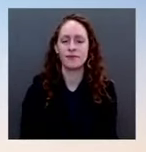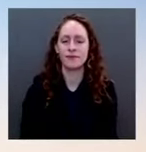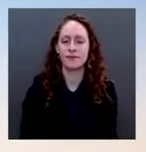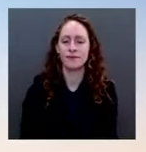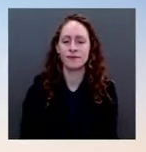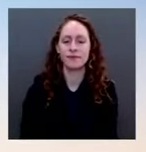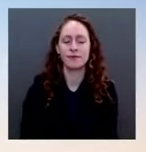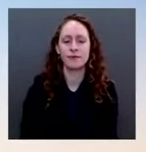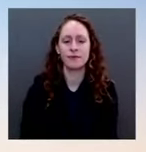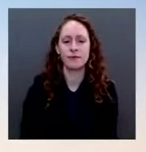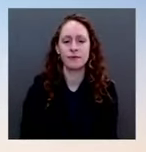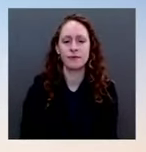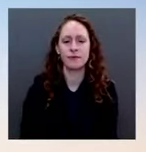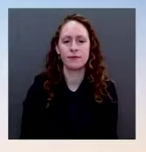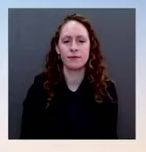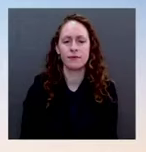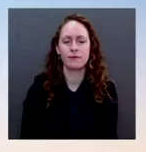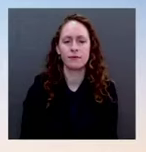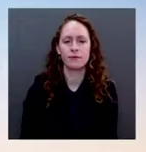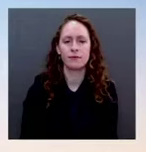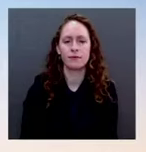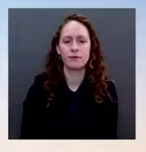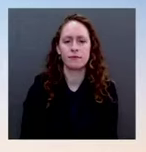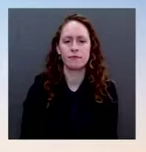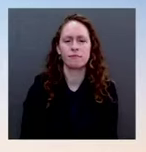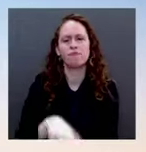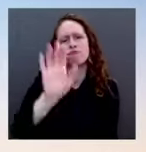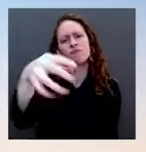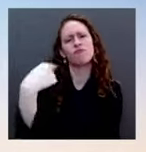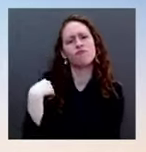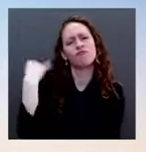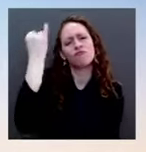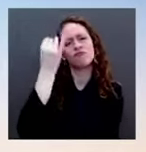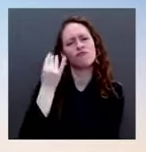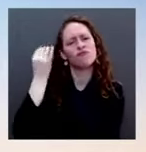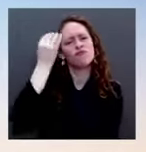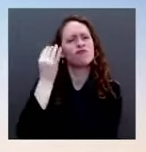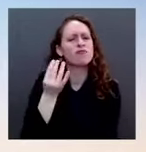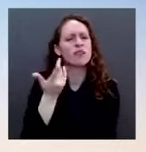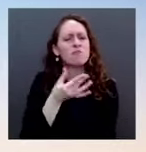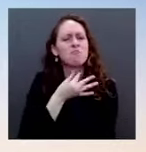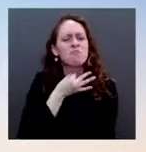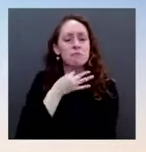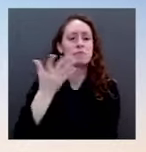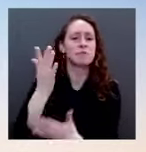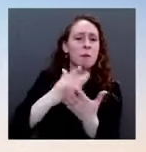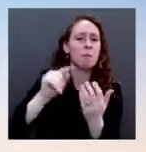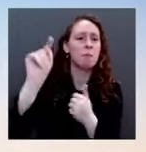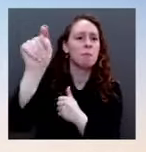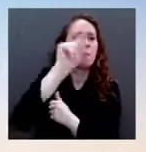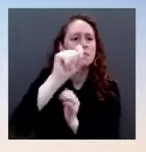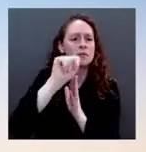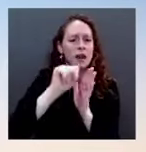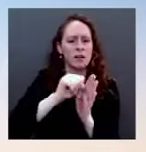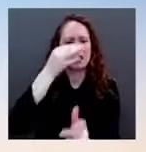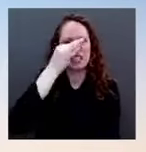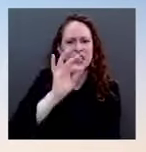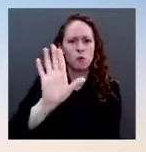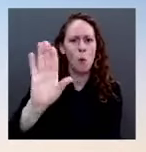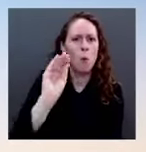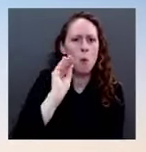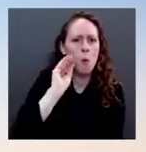been. We've seen many federal programs. Obamacare, one example, other things. Some Red State governors have been resistant. Are you seeing a different